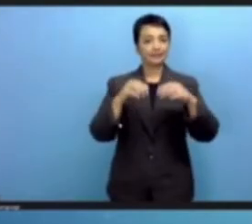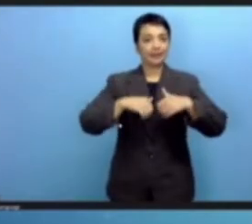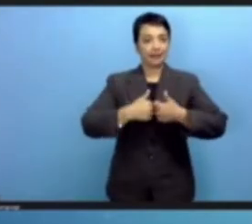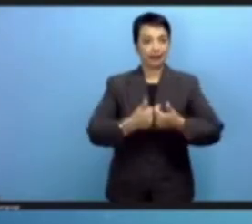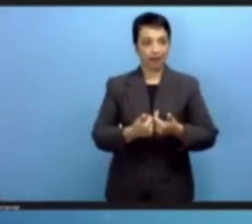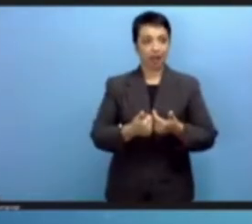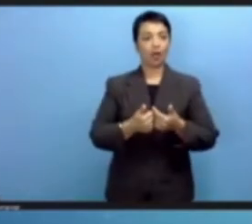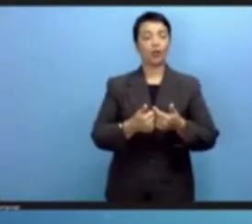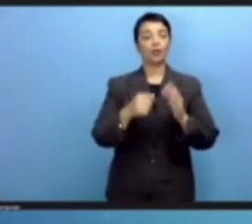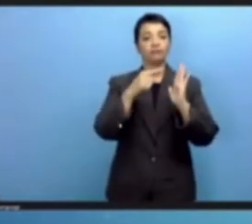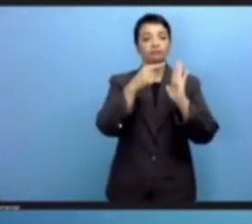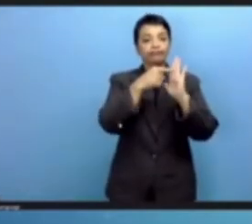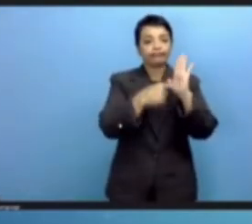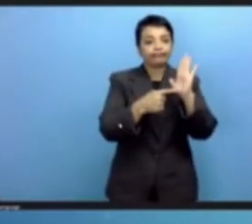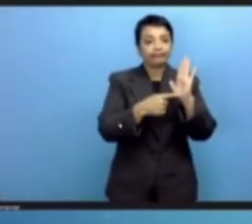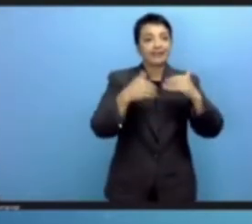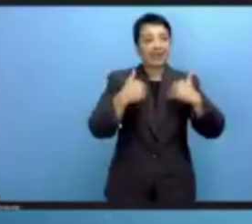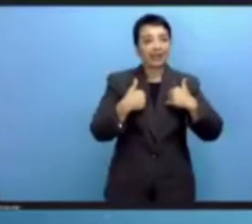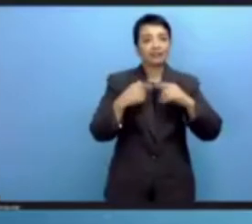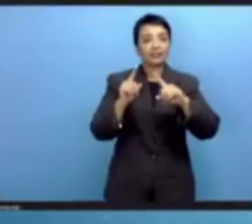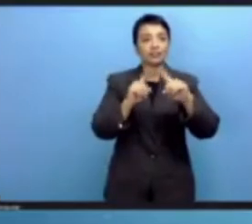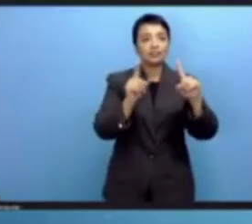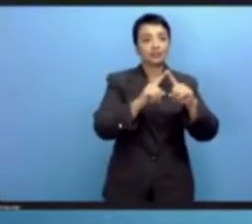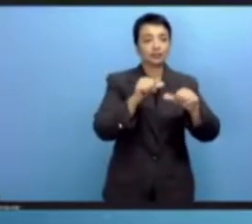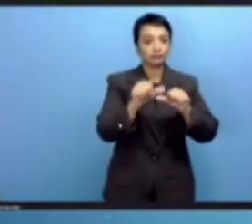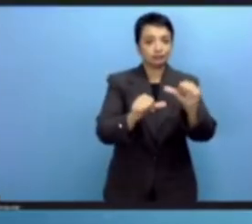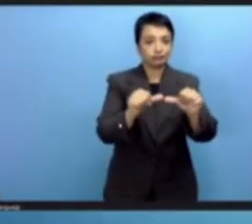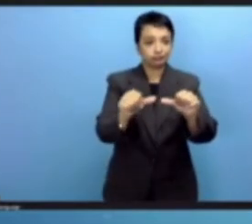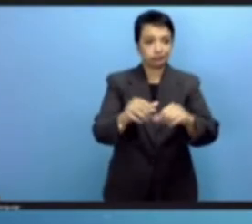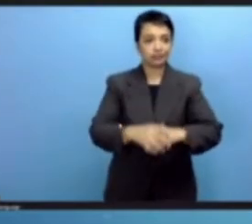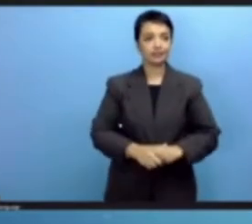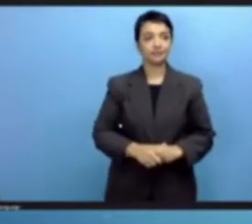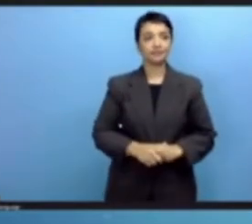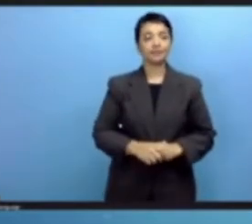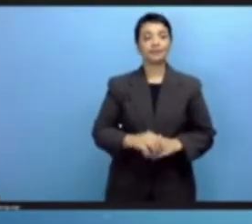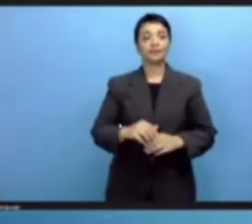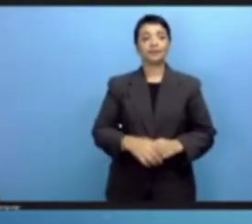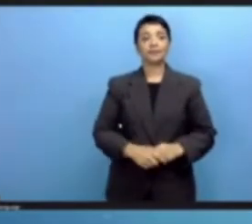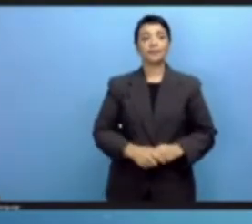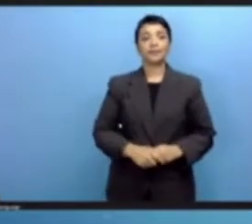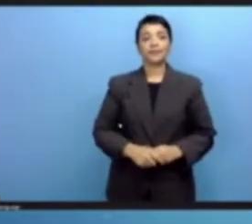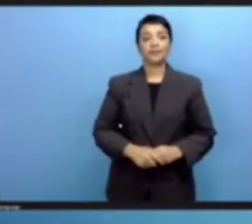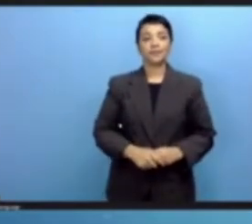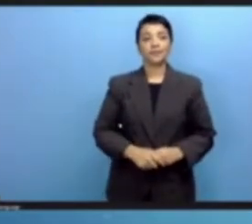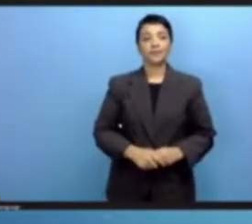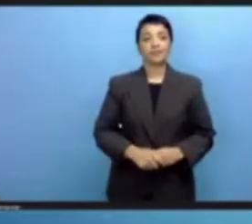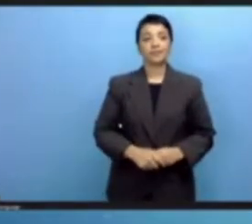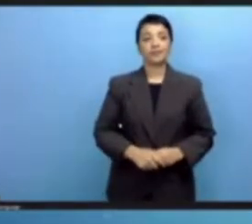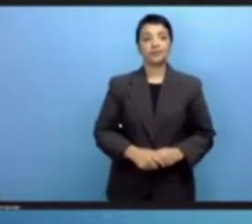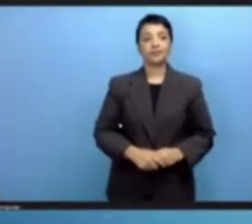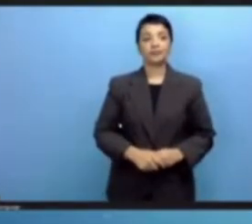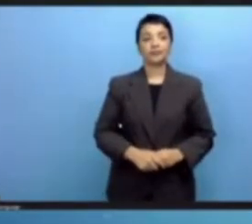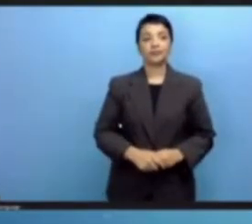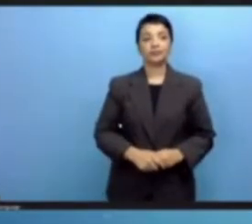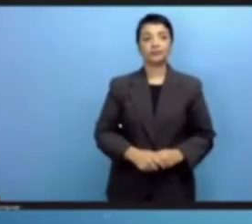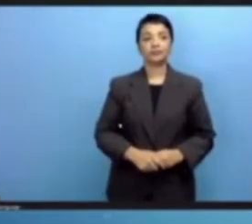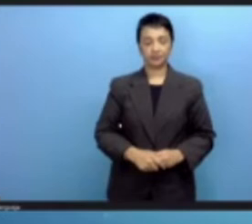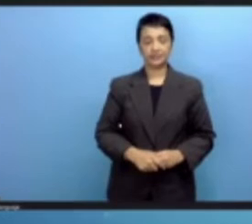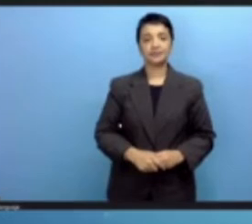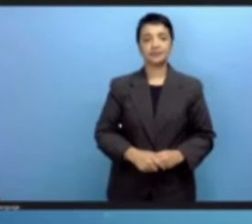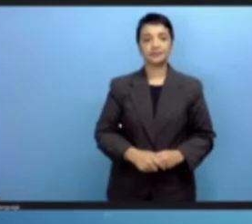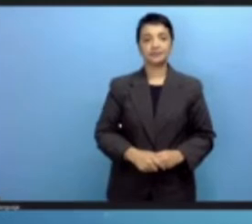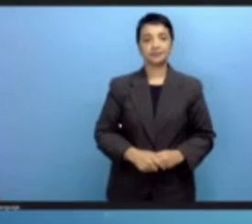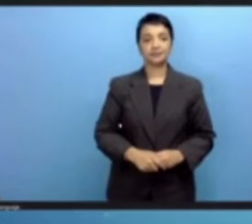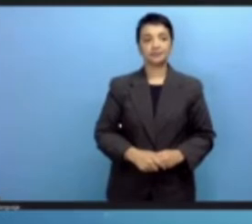Compact process. Our second last speaker is the President and Chief Executive Officer of the Internet